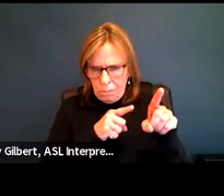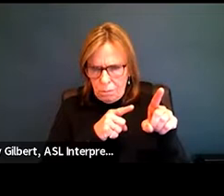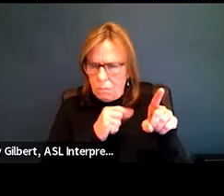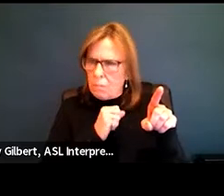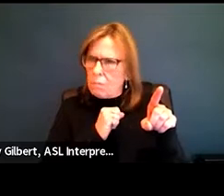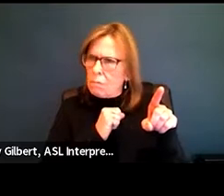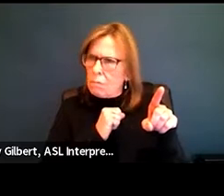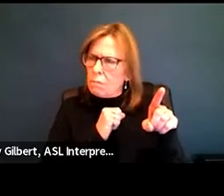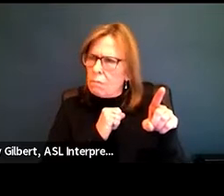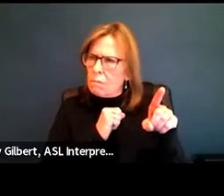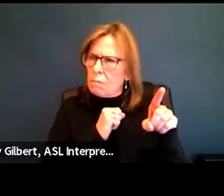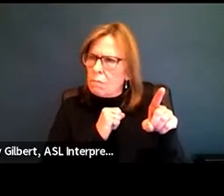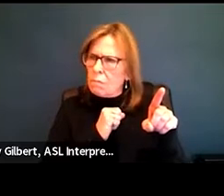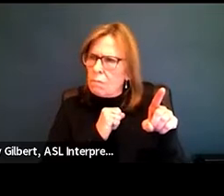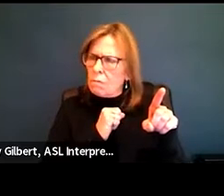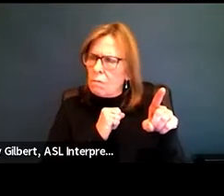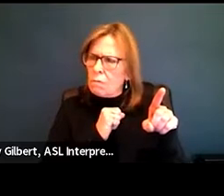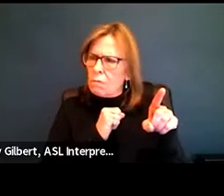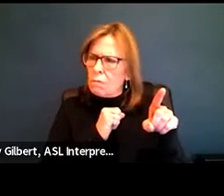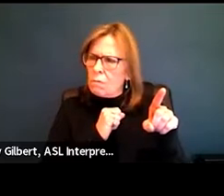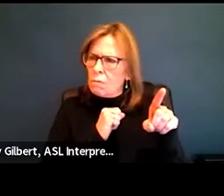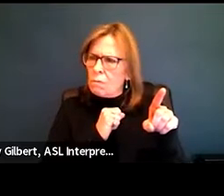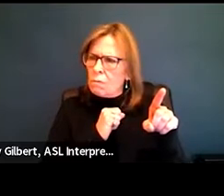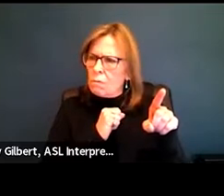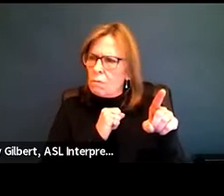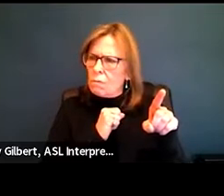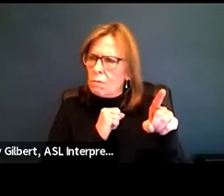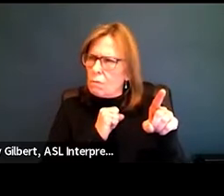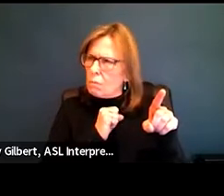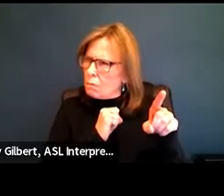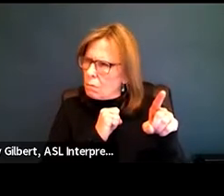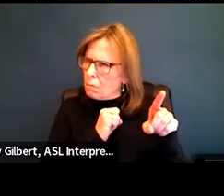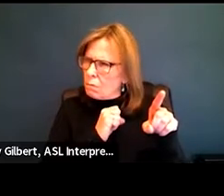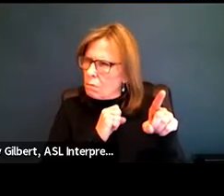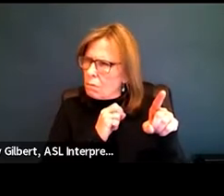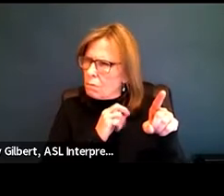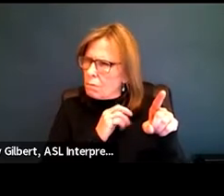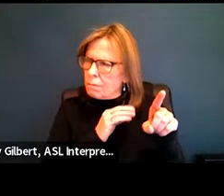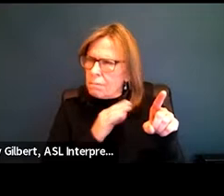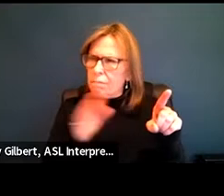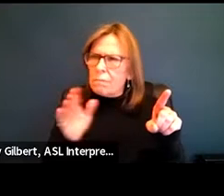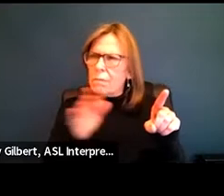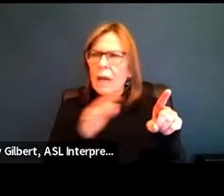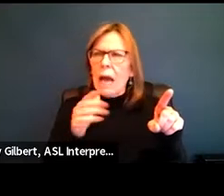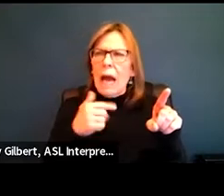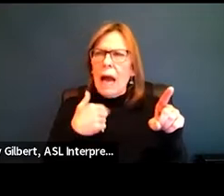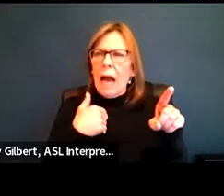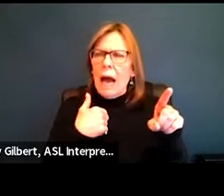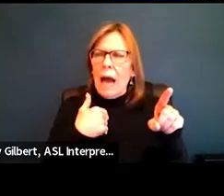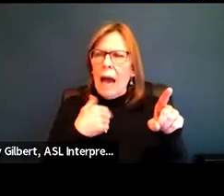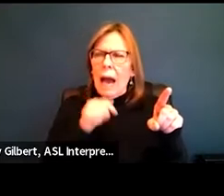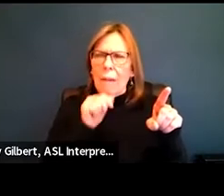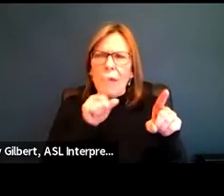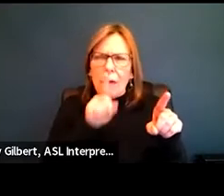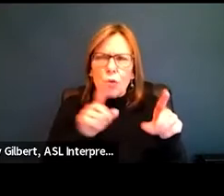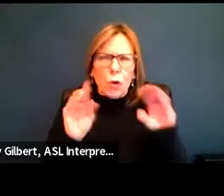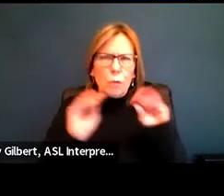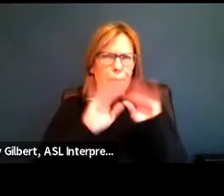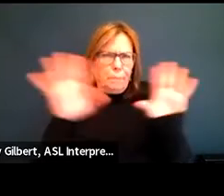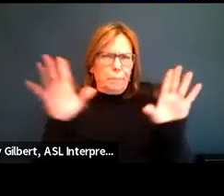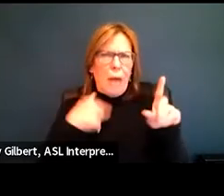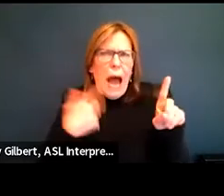to, um, ASL users, the, did our, maybe I misunderstood you. I thought you said that it,